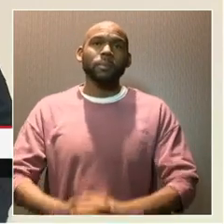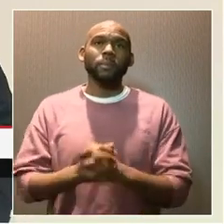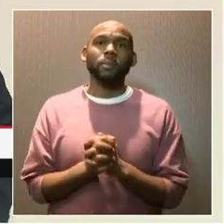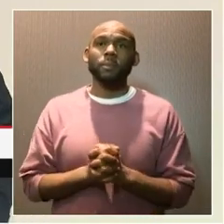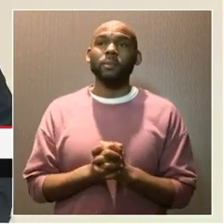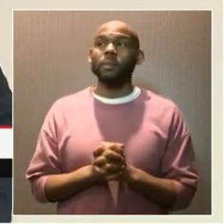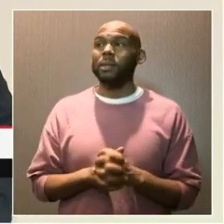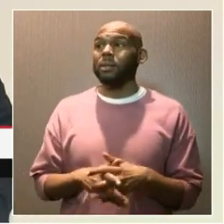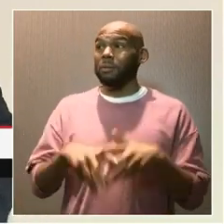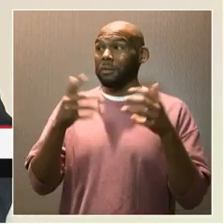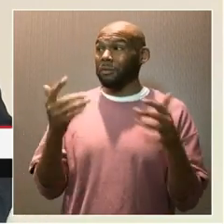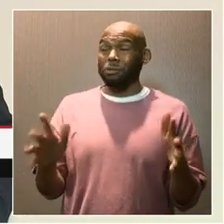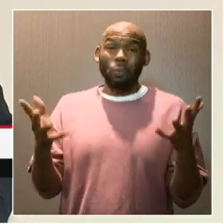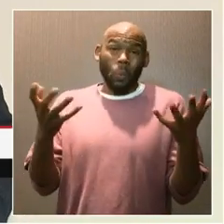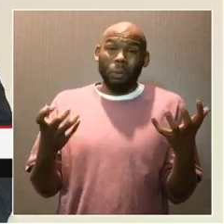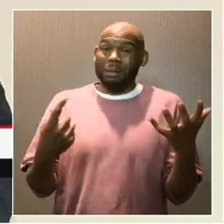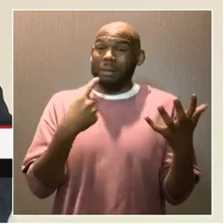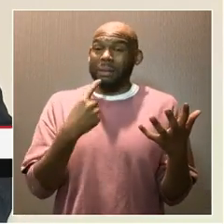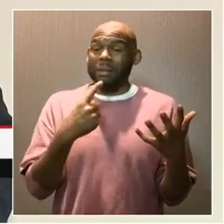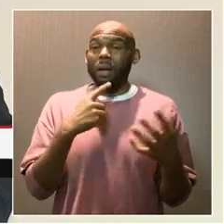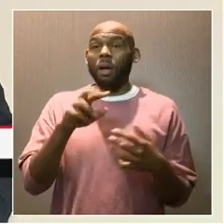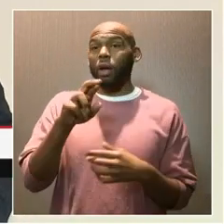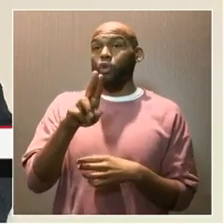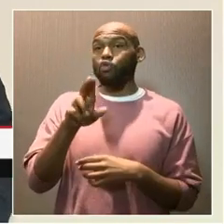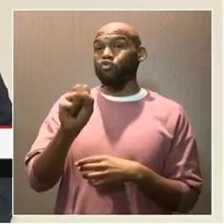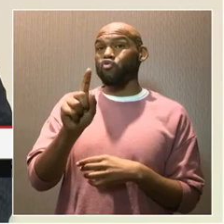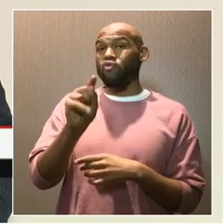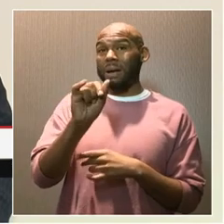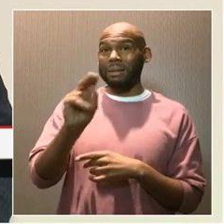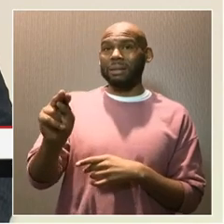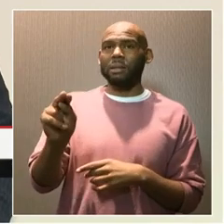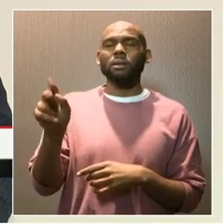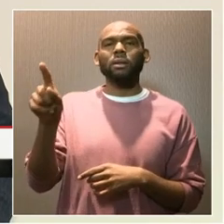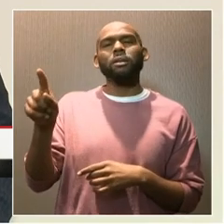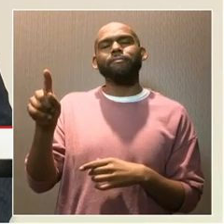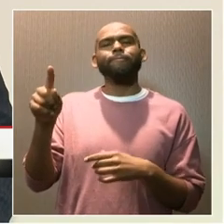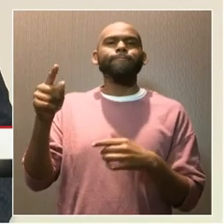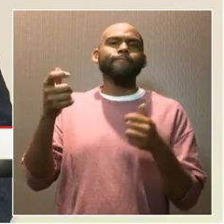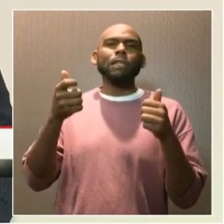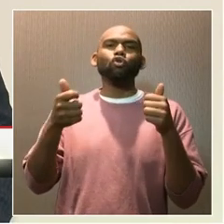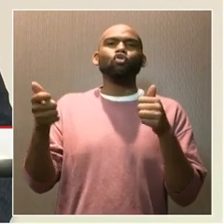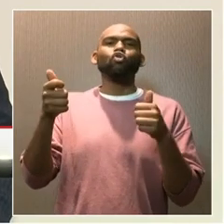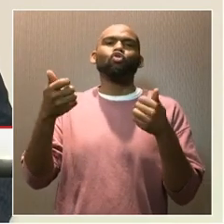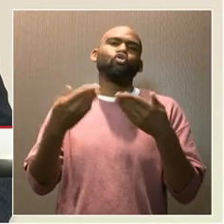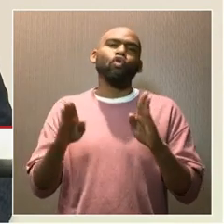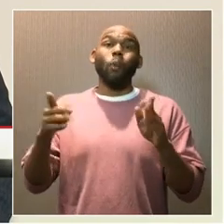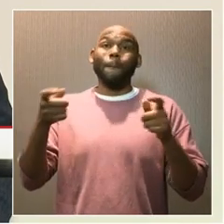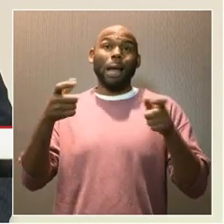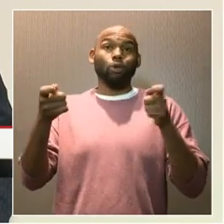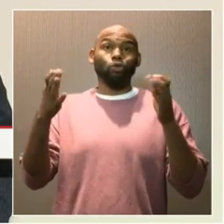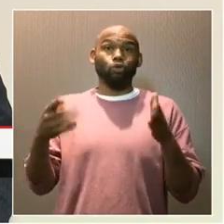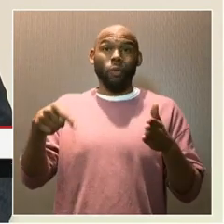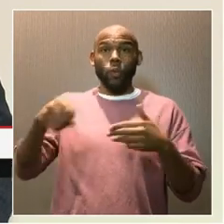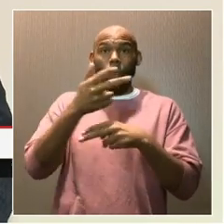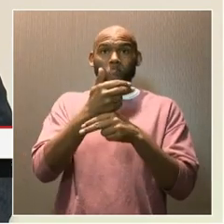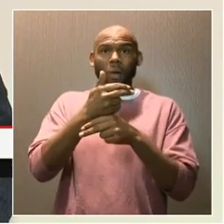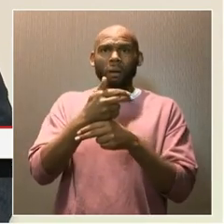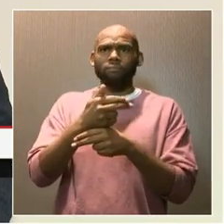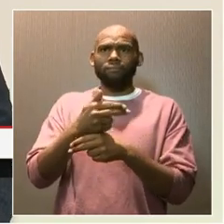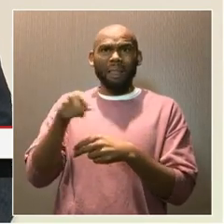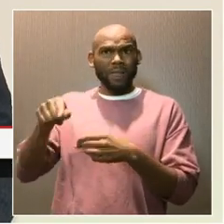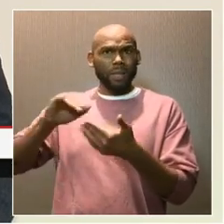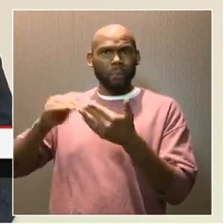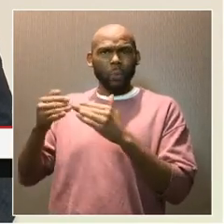And then I just want to say, know, Rustin, as the general manager of this hotel, someone who's committed to this community,